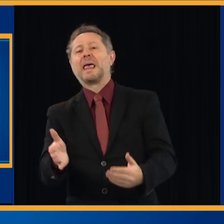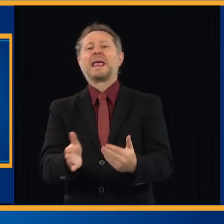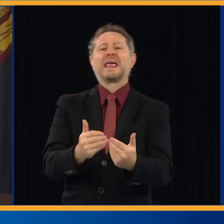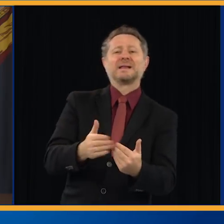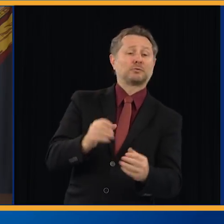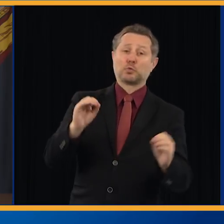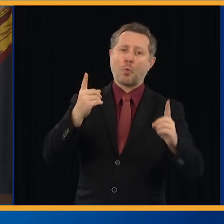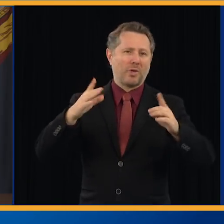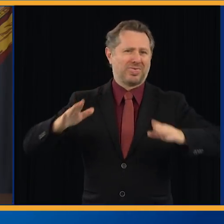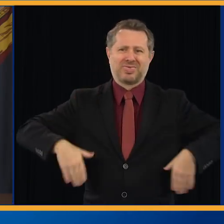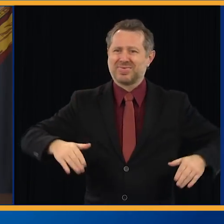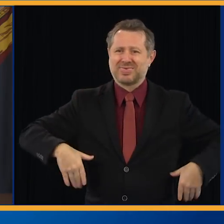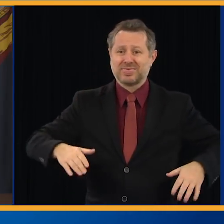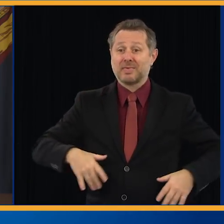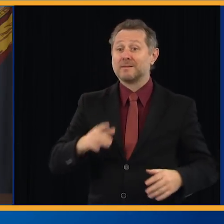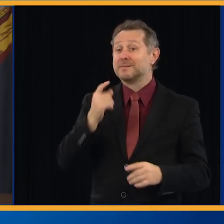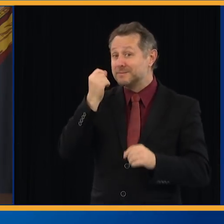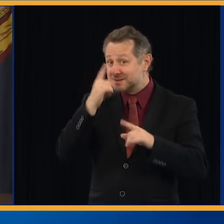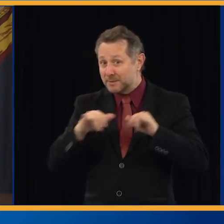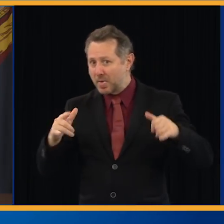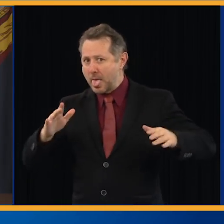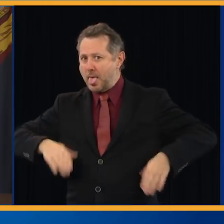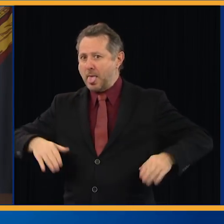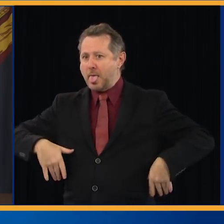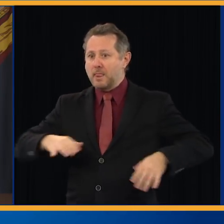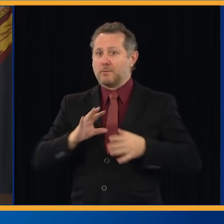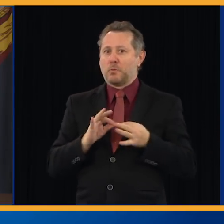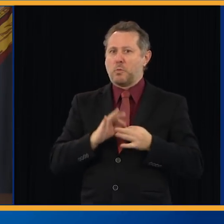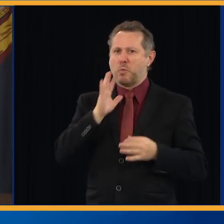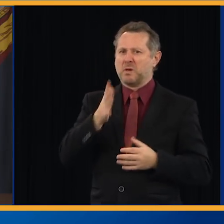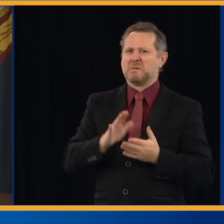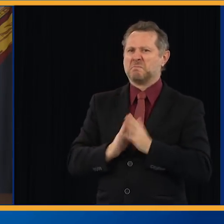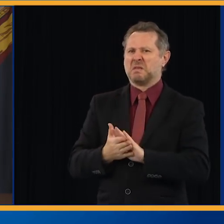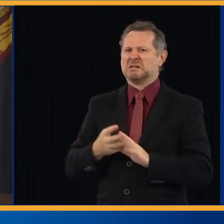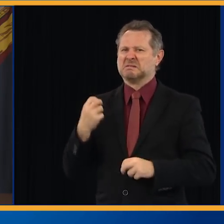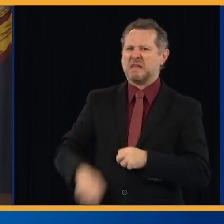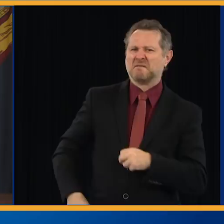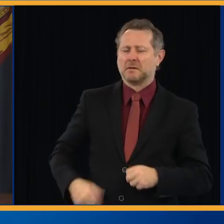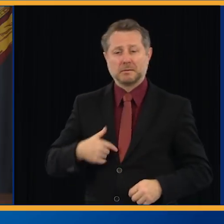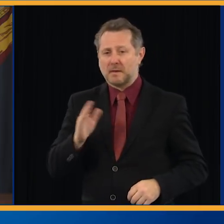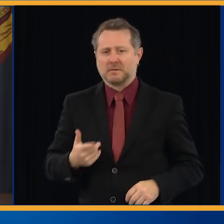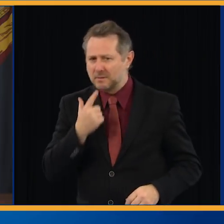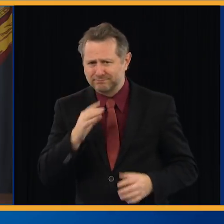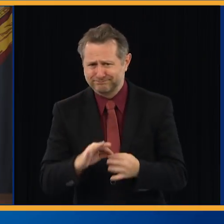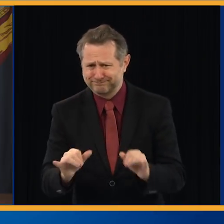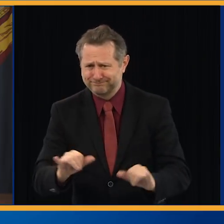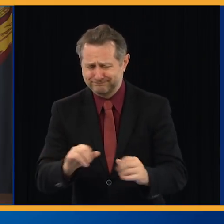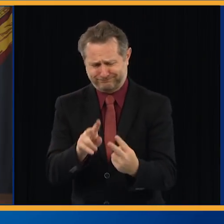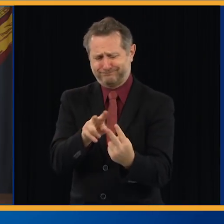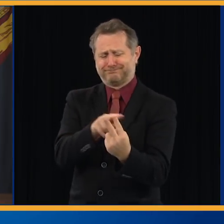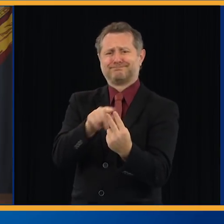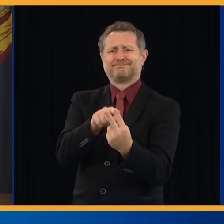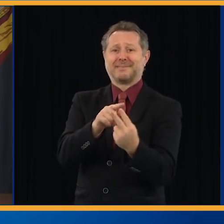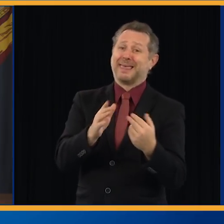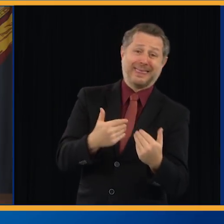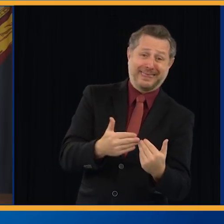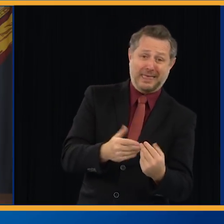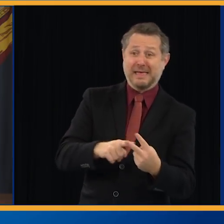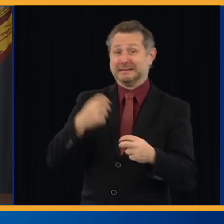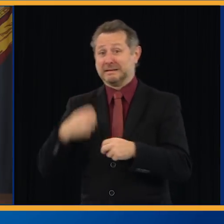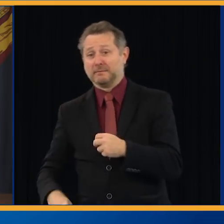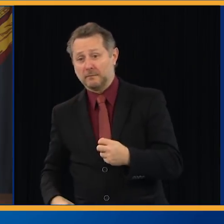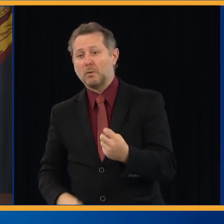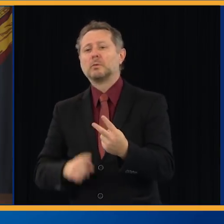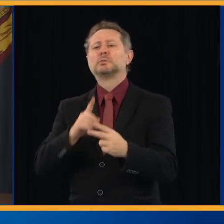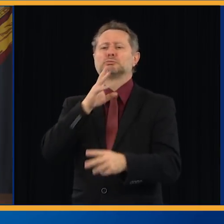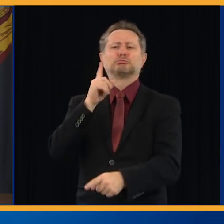be this hard either. And I think the mayor's point is very well taken. Look, we're doing things all across the board here that have